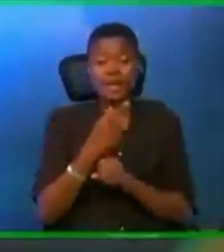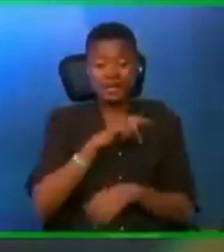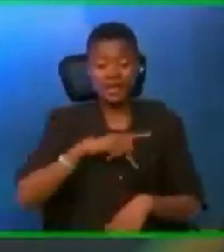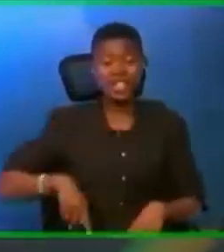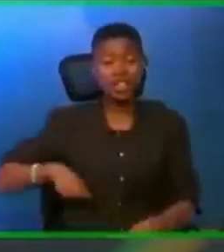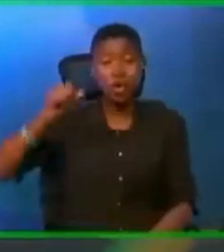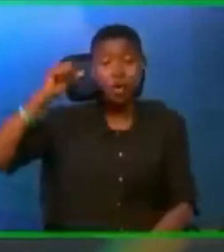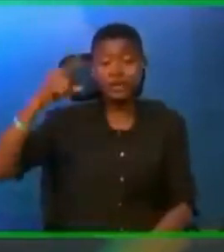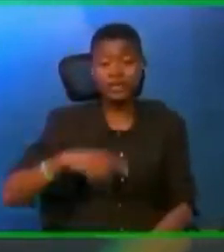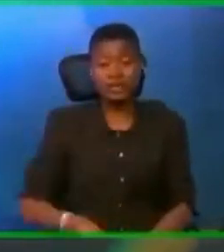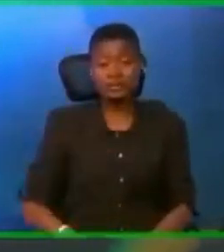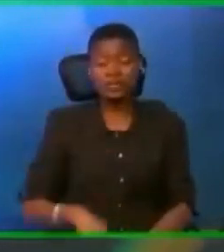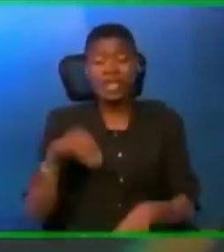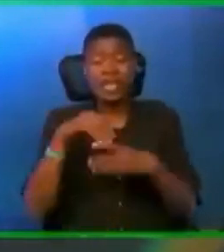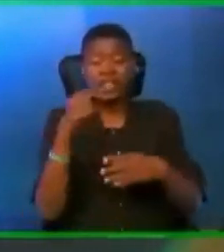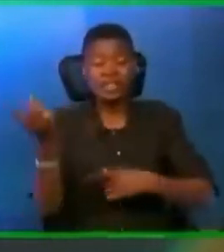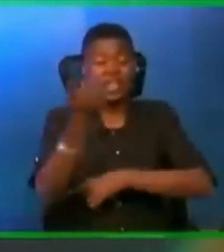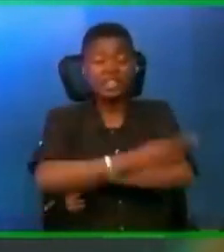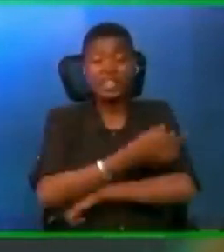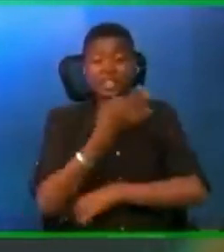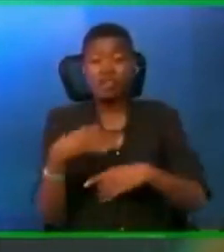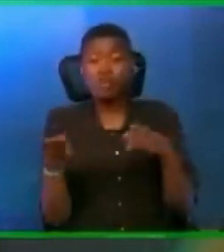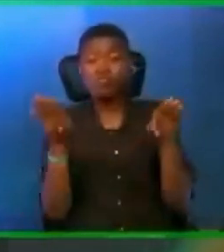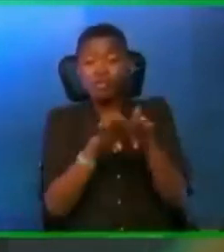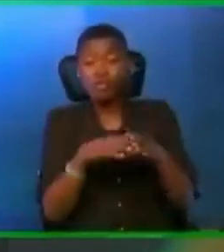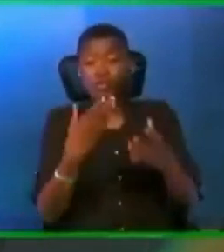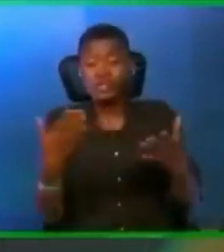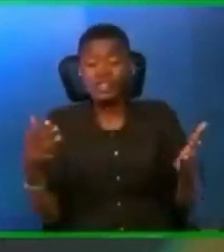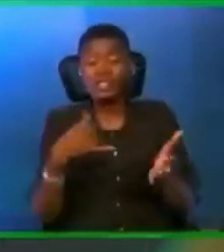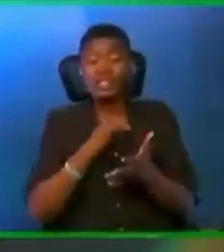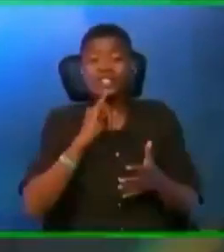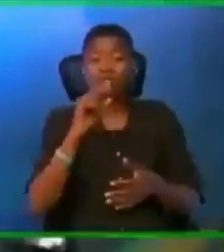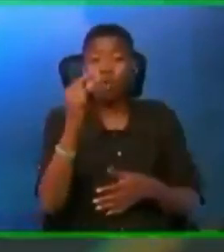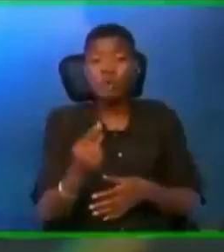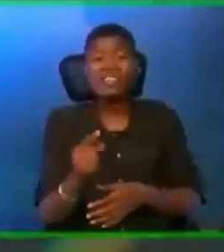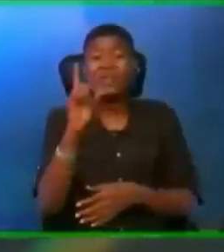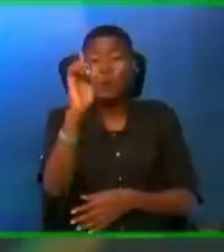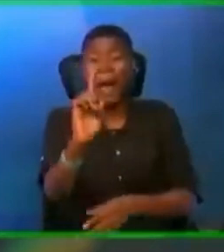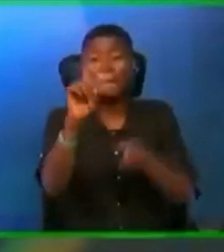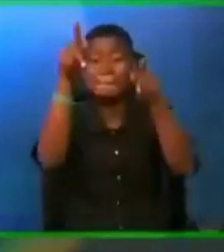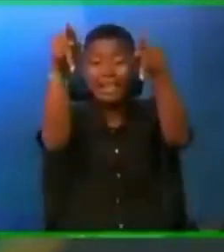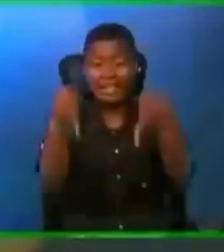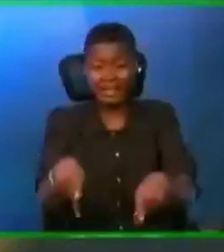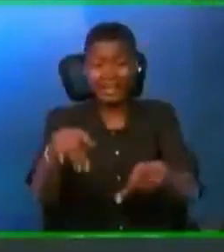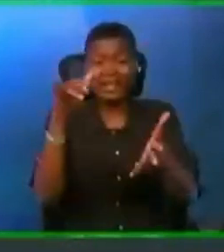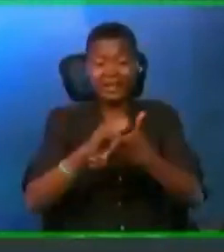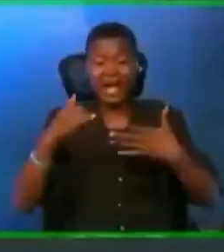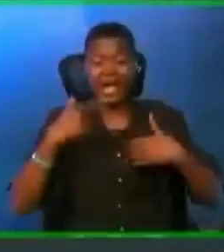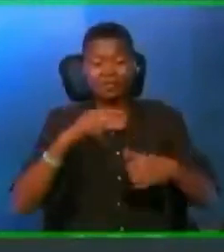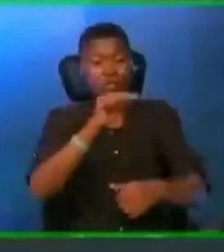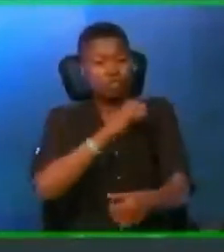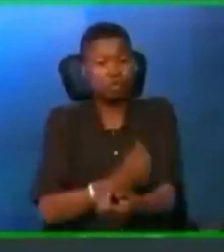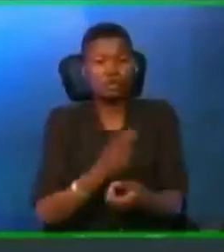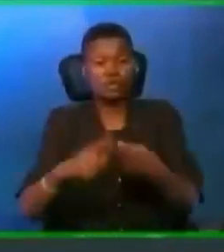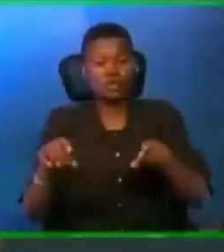it is only a person that a certain seal is addressed to, that has the authority to break it.